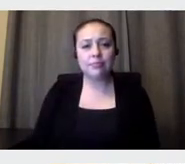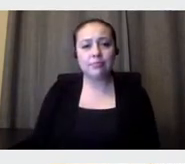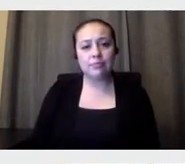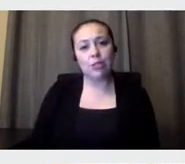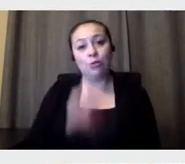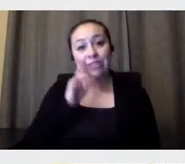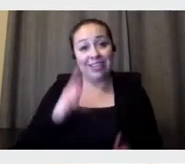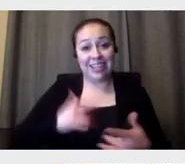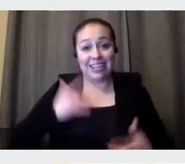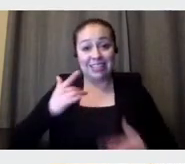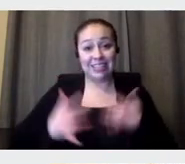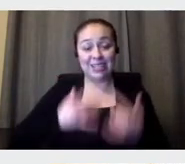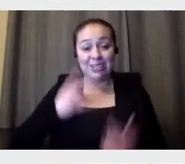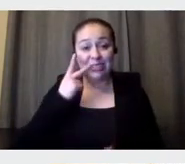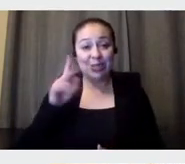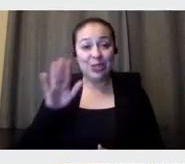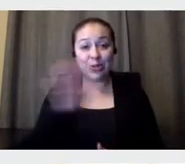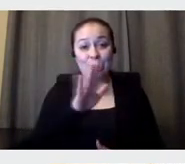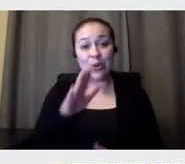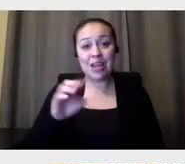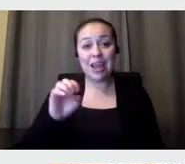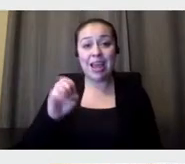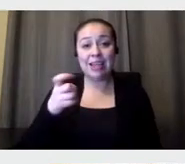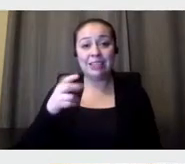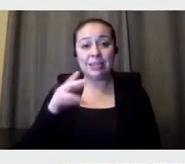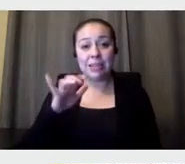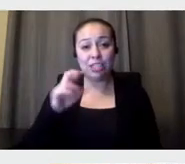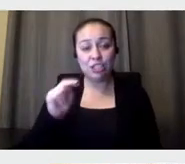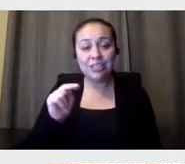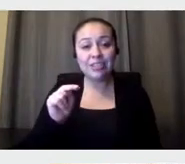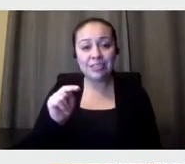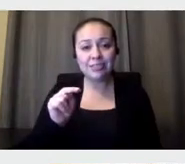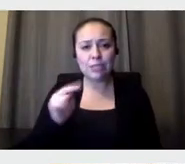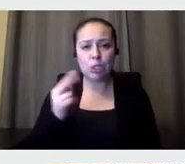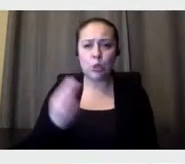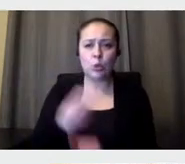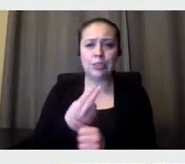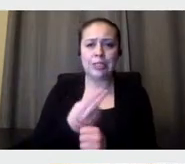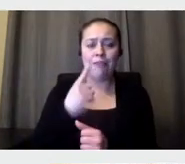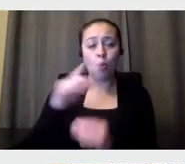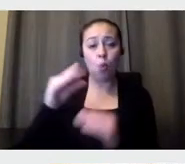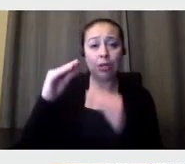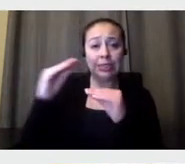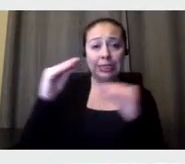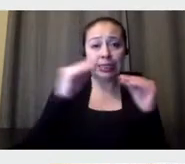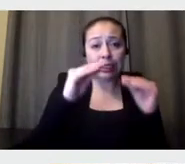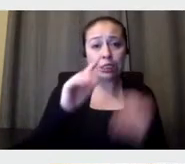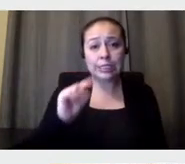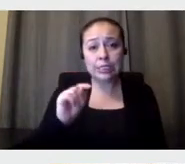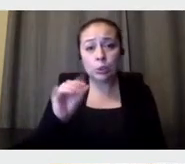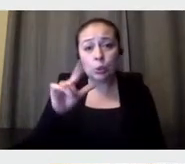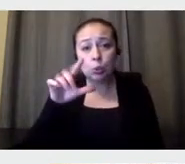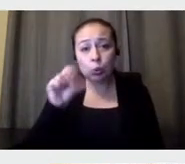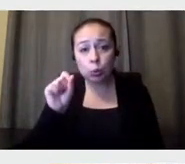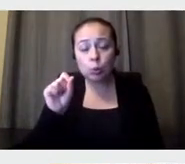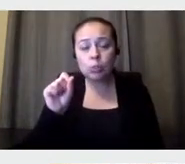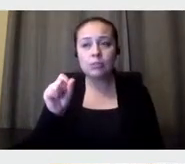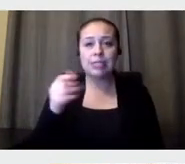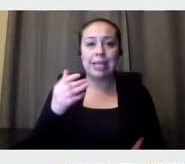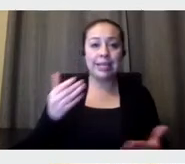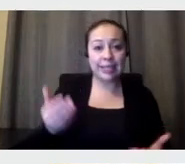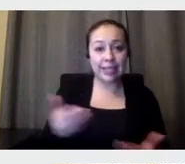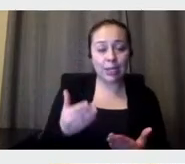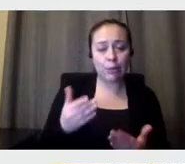and, uh, to using it as teaching tools, uh, both here and, uh, let's hope